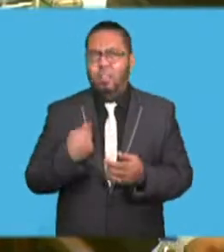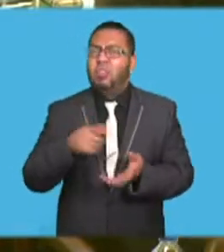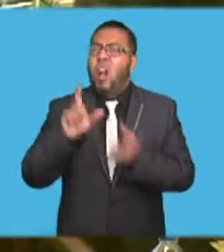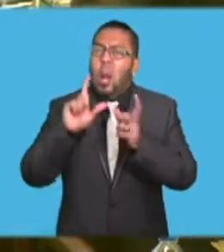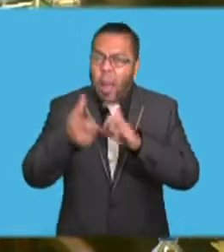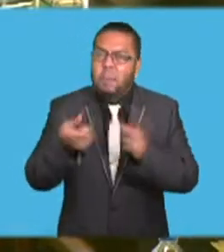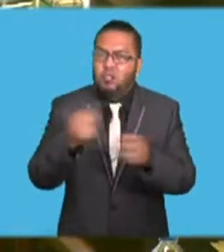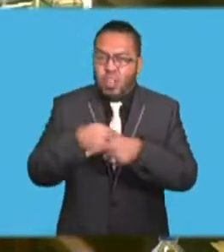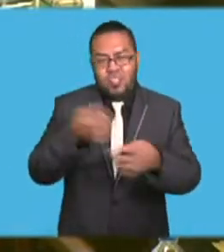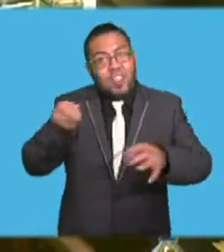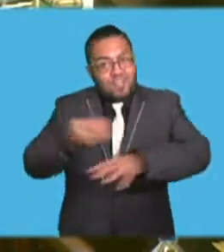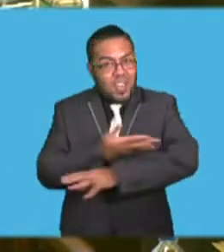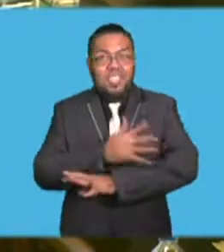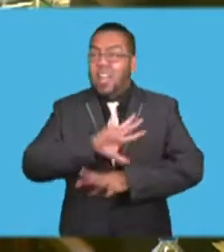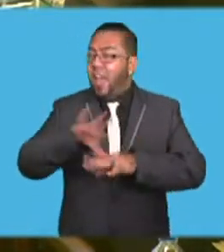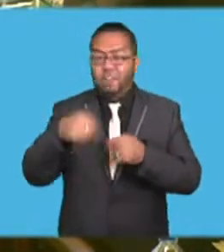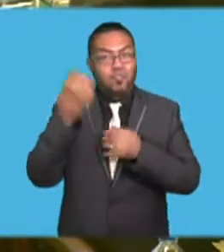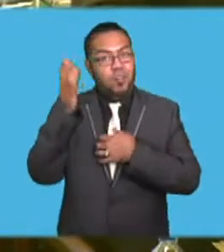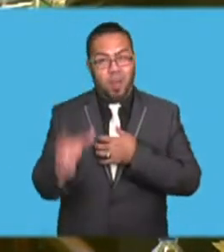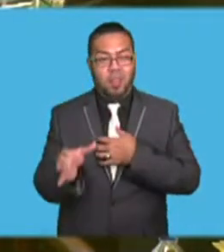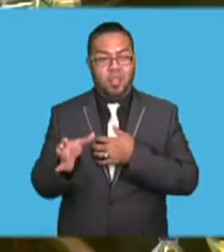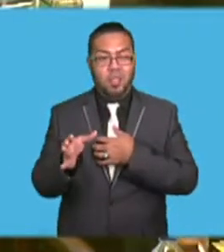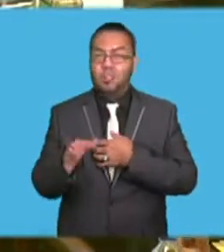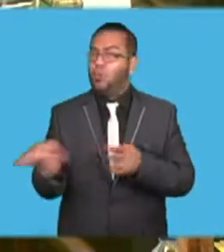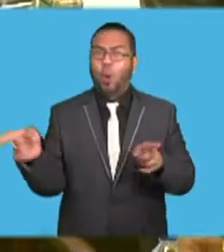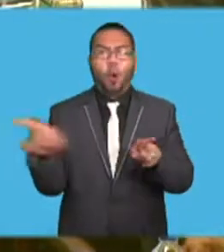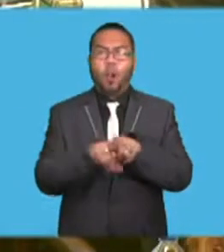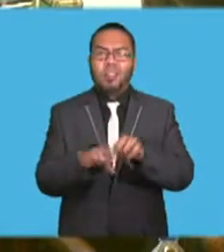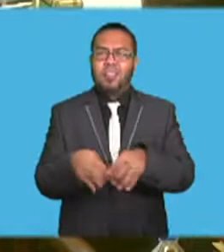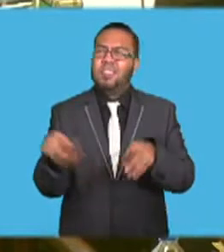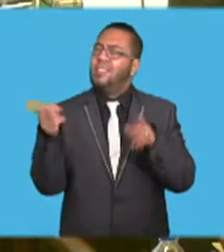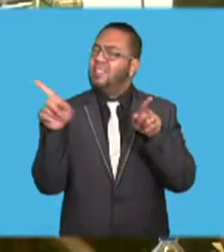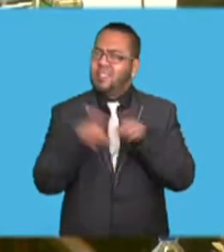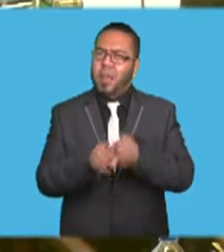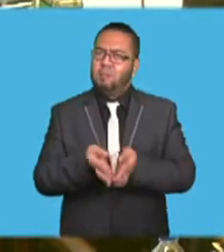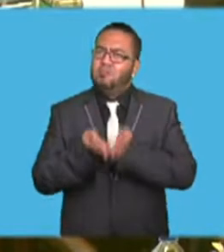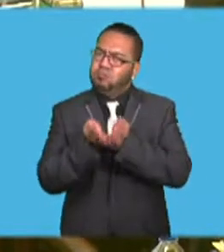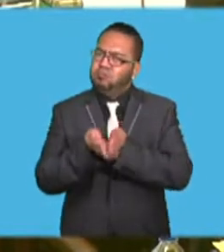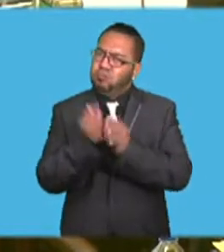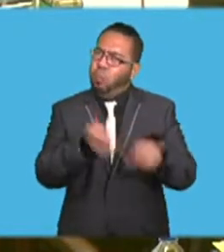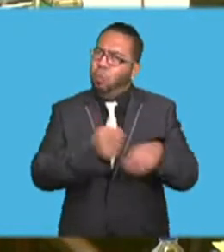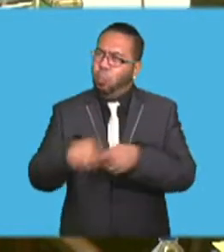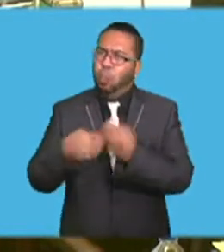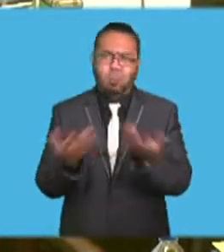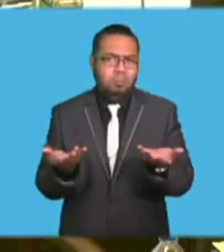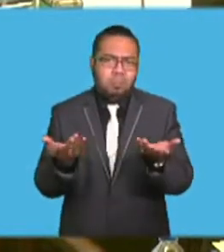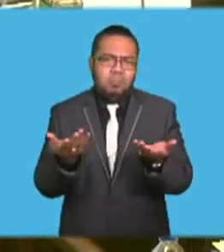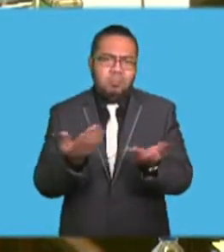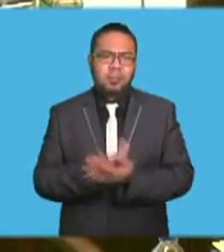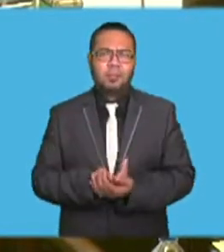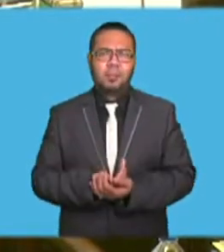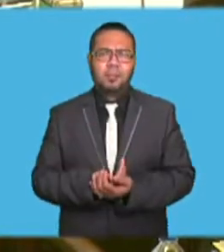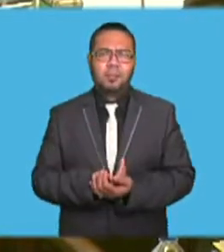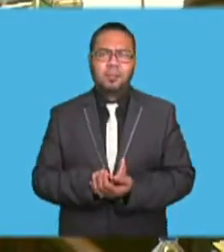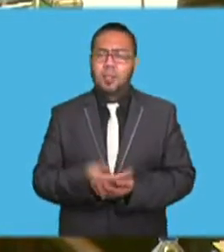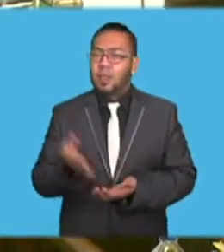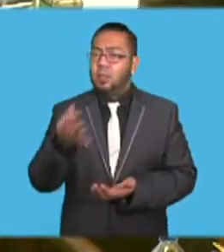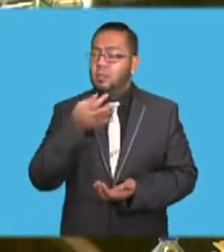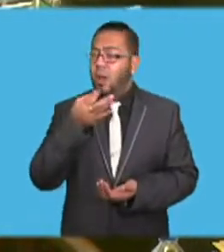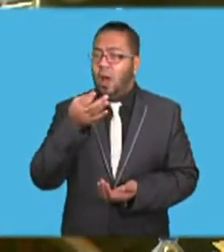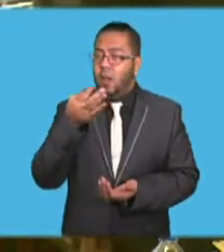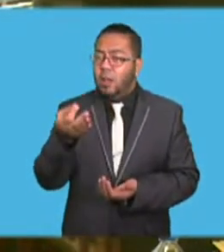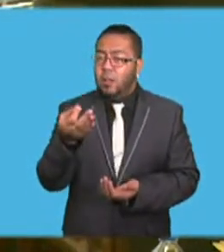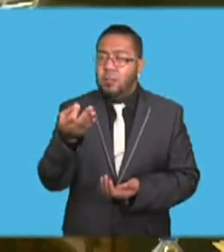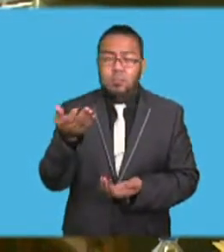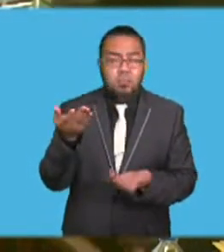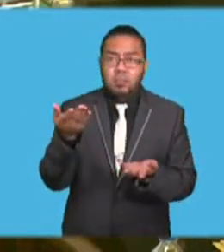We are all in the same canoe, Madam Speaker, and I thank the honourable member for the question.